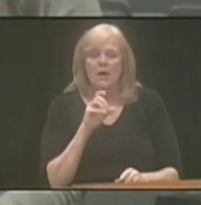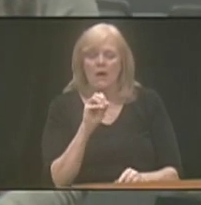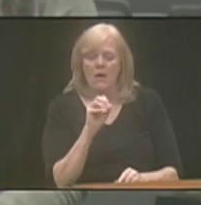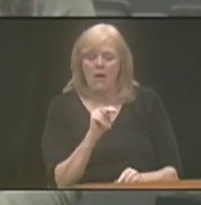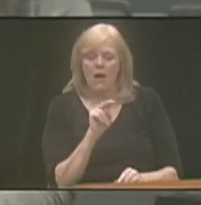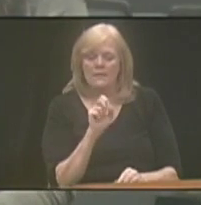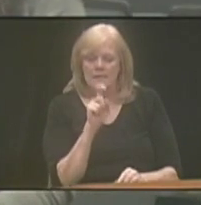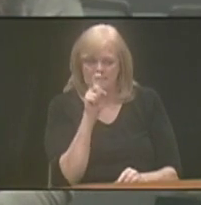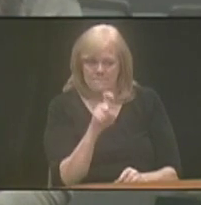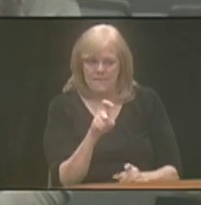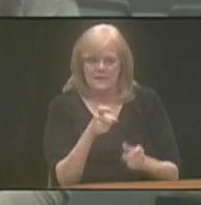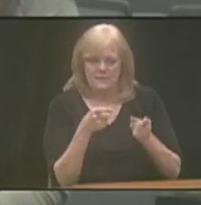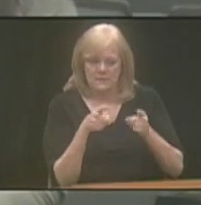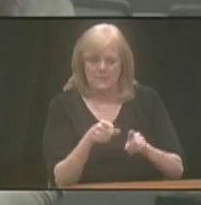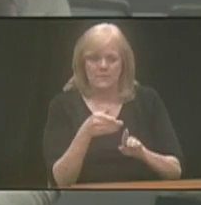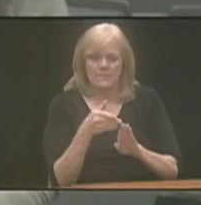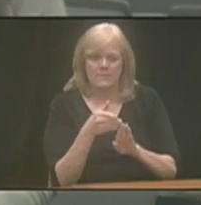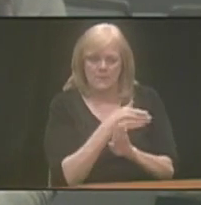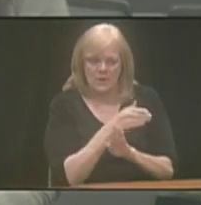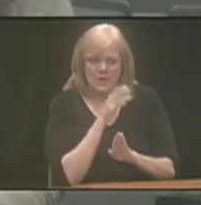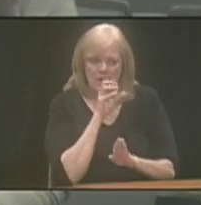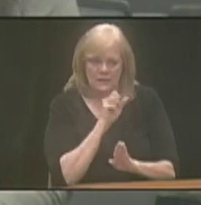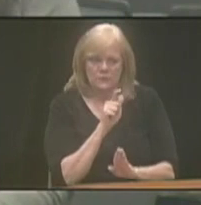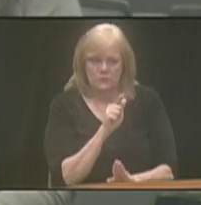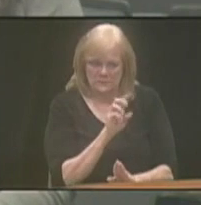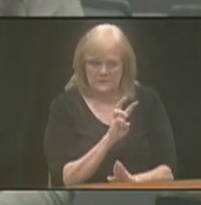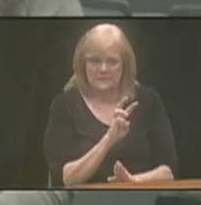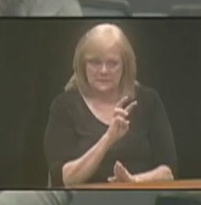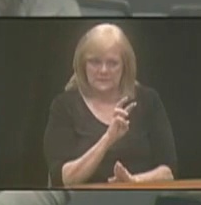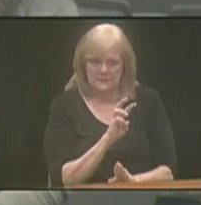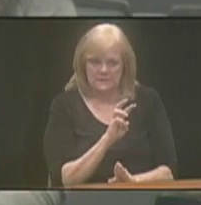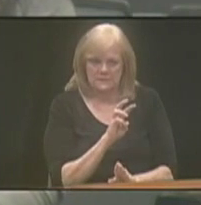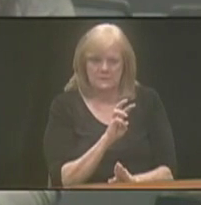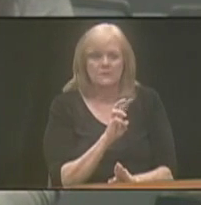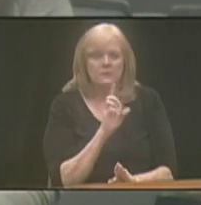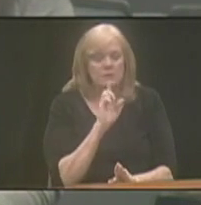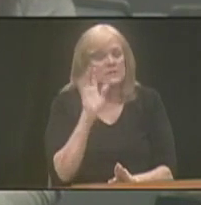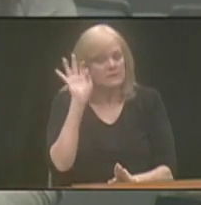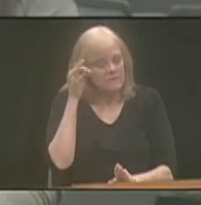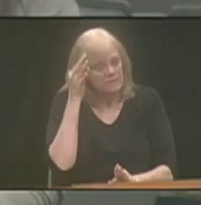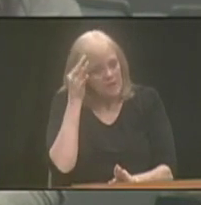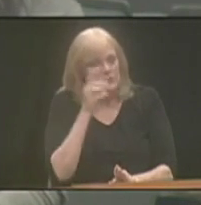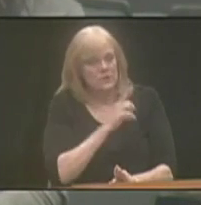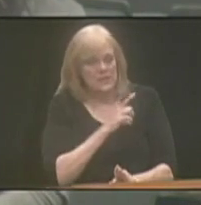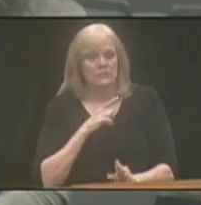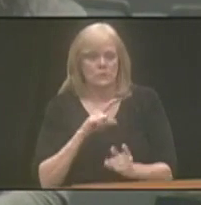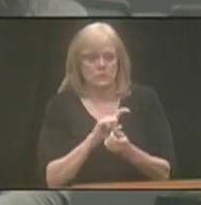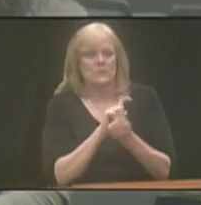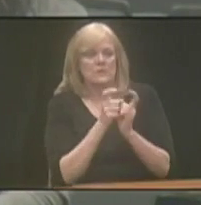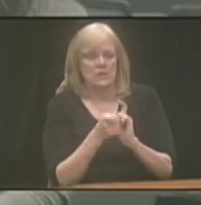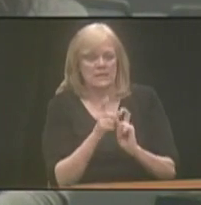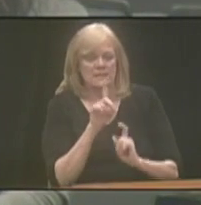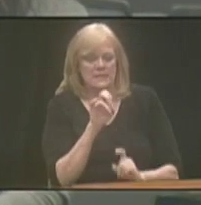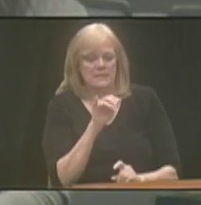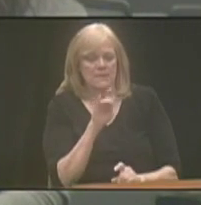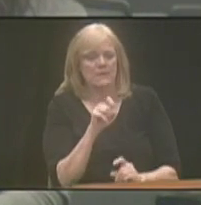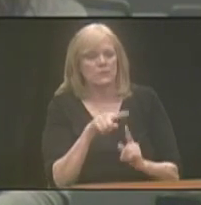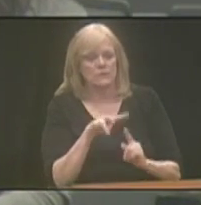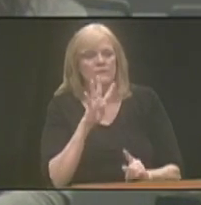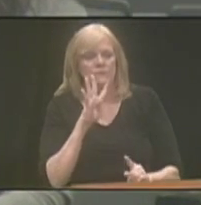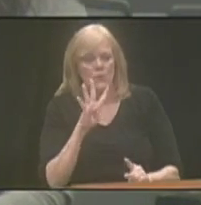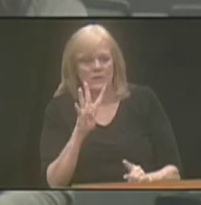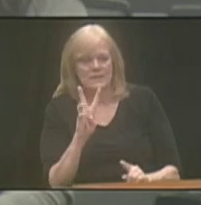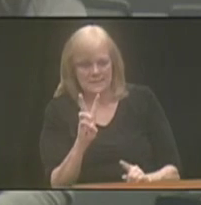the onset had to occur prior to age 26 at this point. Now there is federal legislation to change that disability onset date to